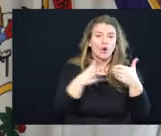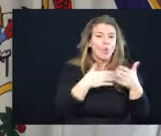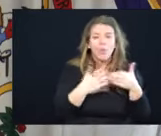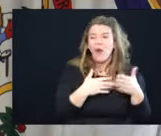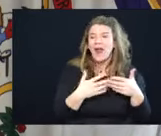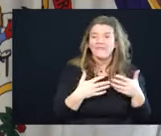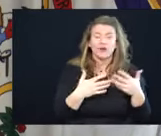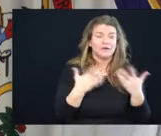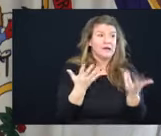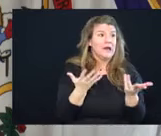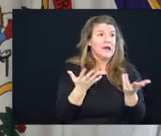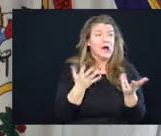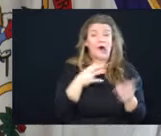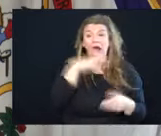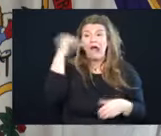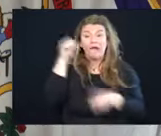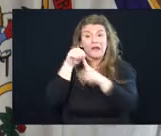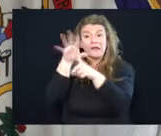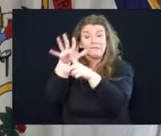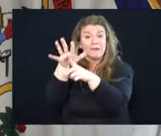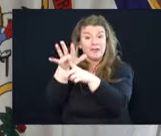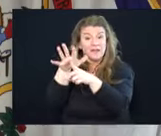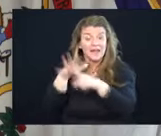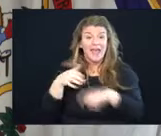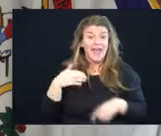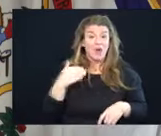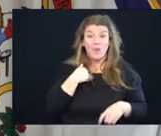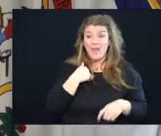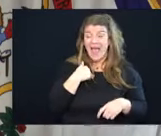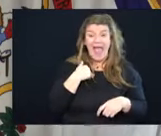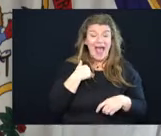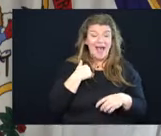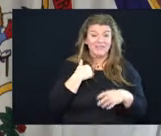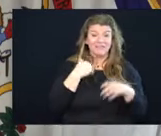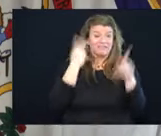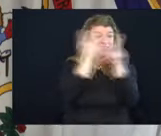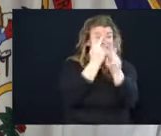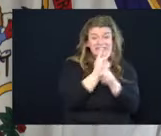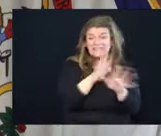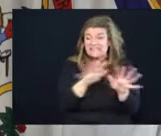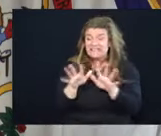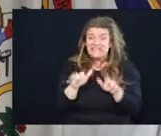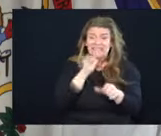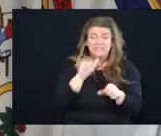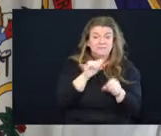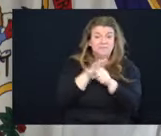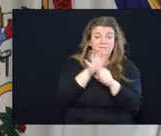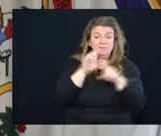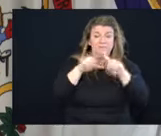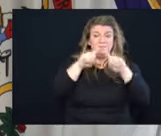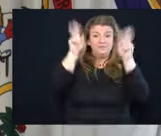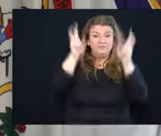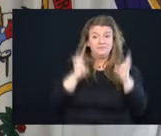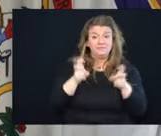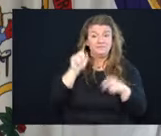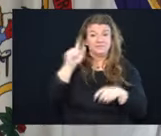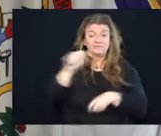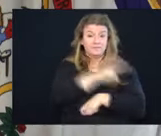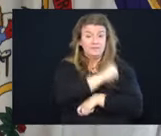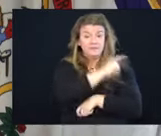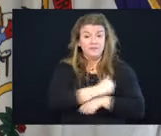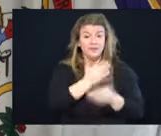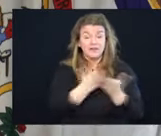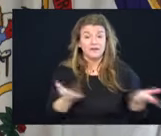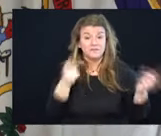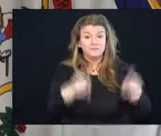be or our elderly and we've got a run on the bank, you know, with all kinds of issues going on with our hospitals and